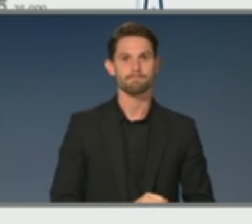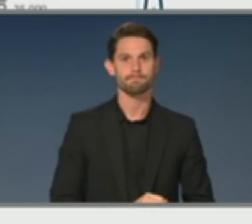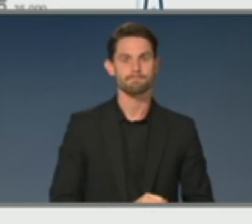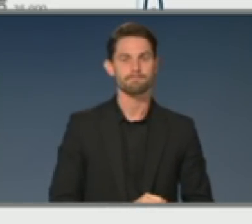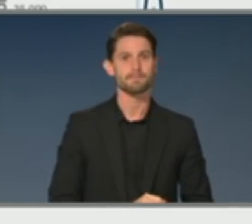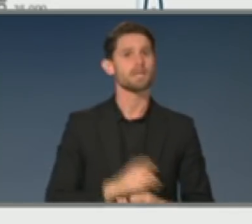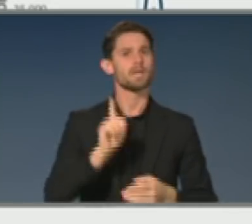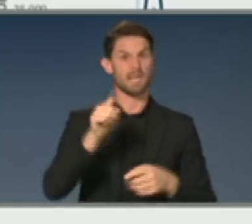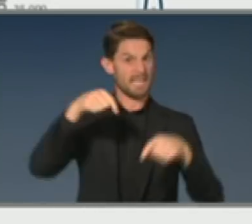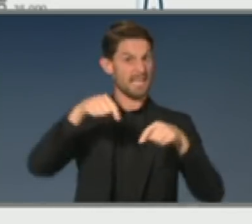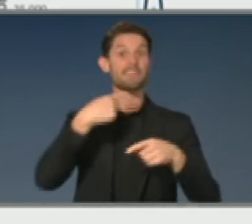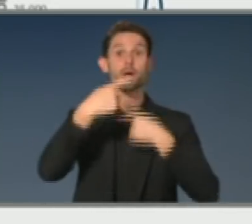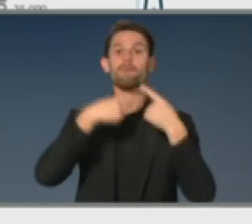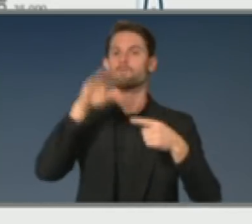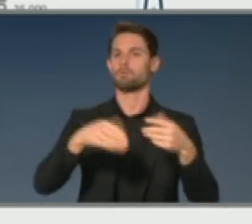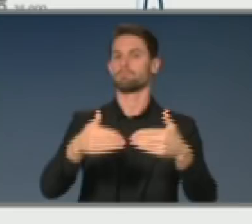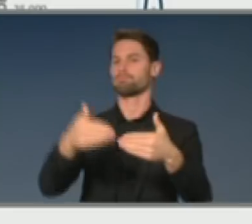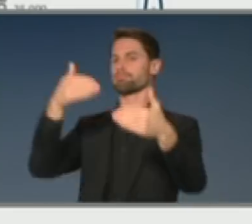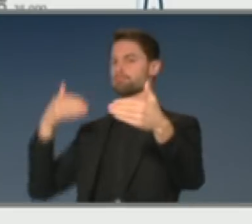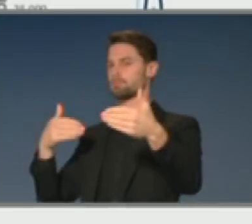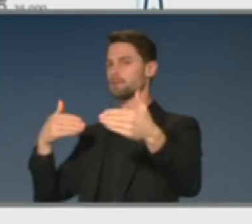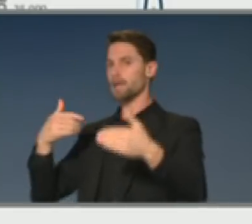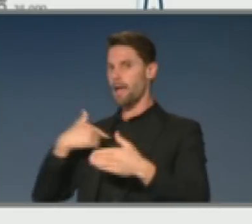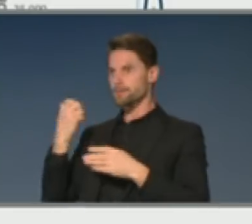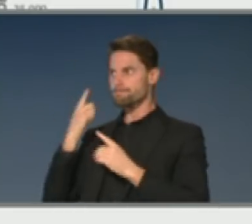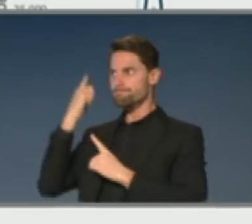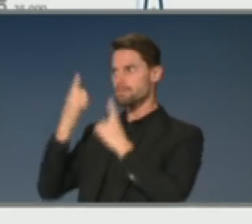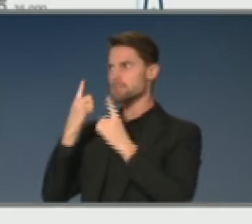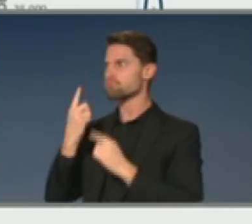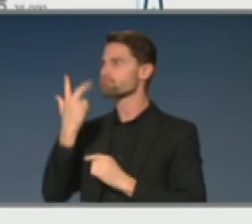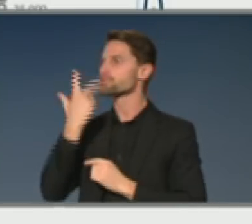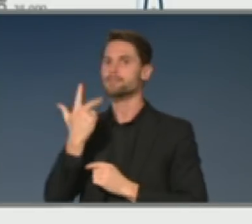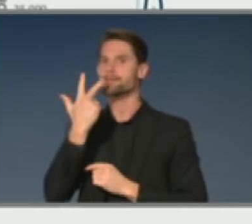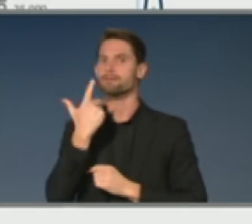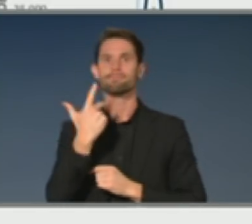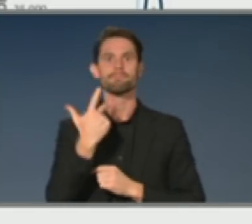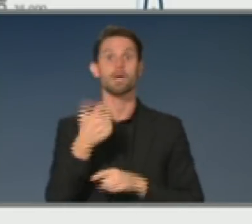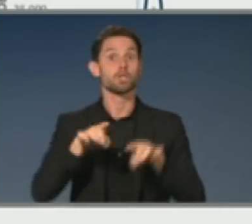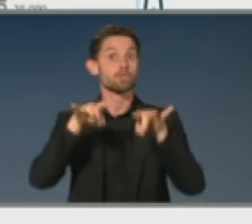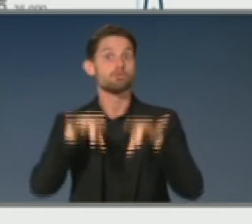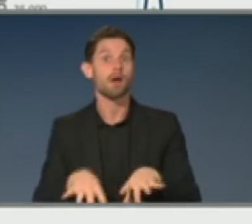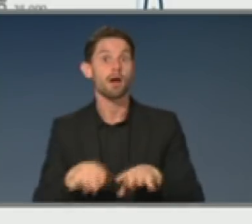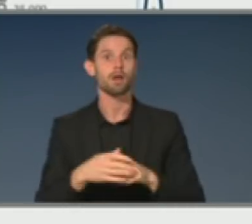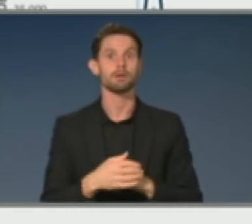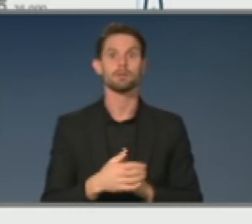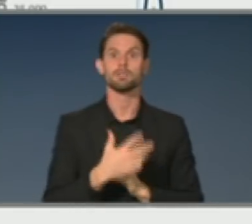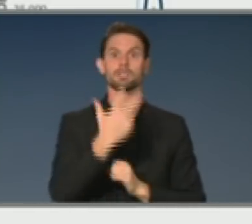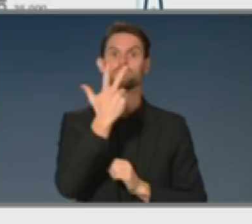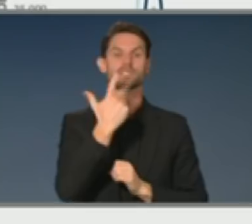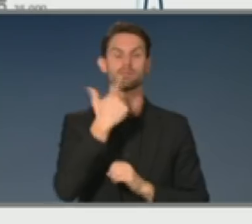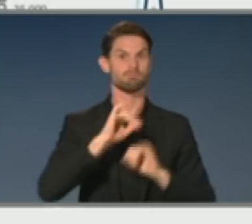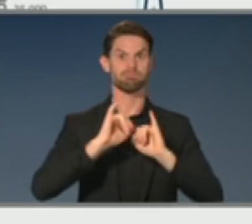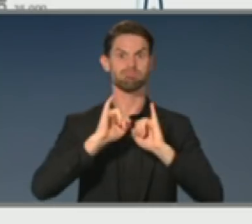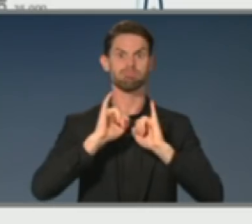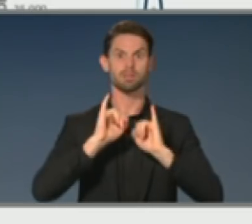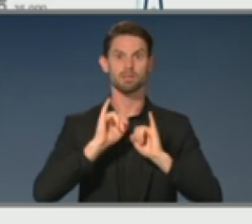would happen in this highly artificial situation if, right across Australia, we had diffuse seeding of this